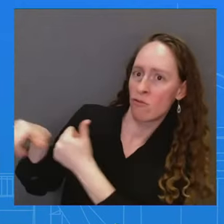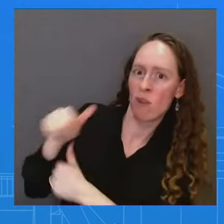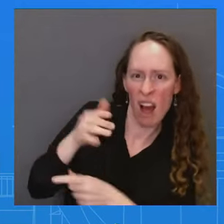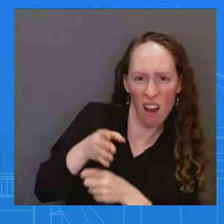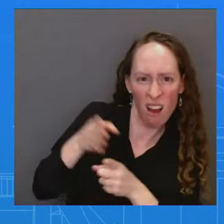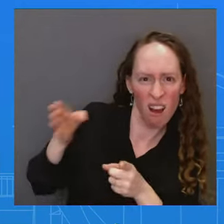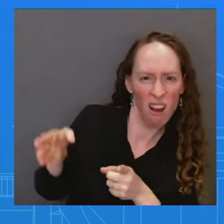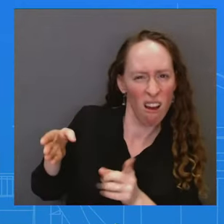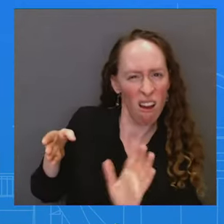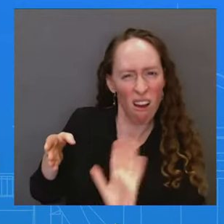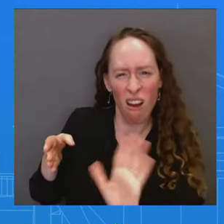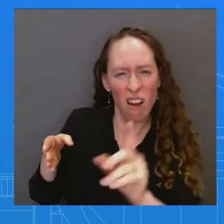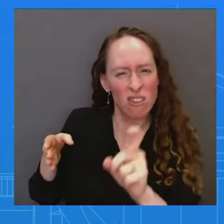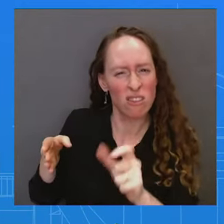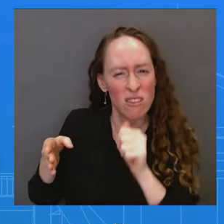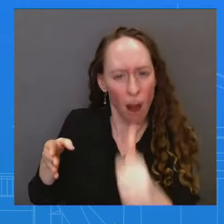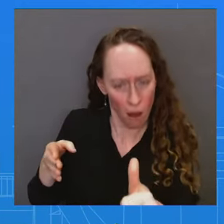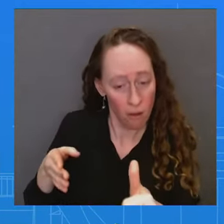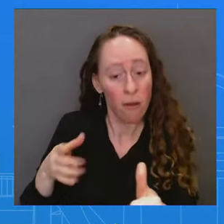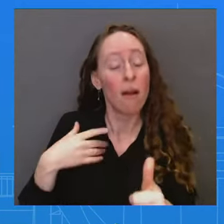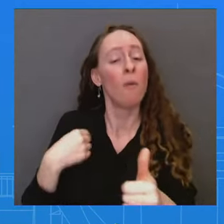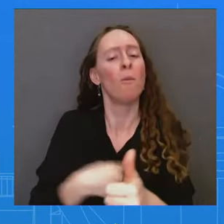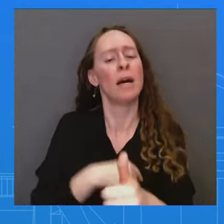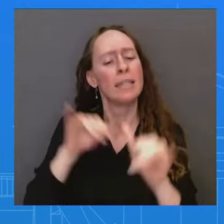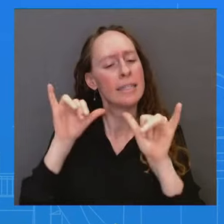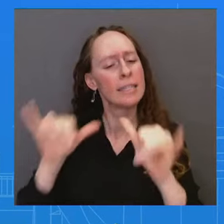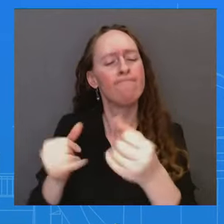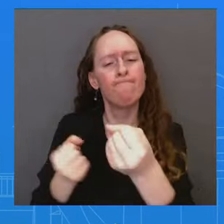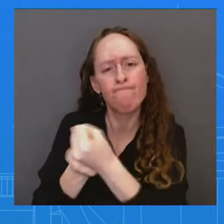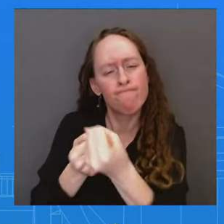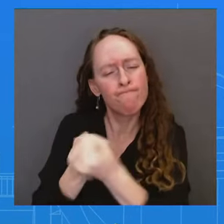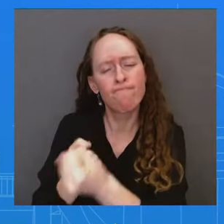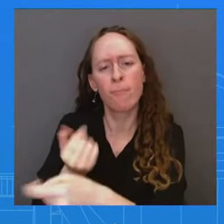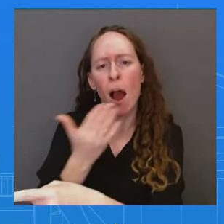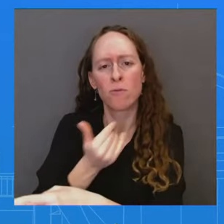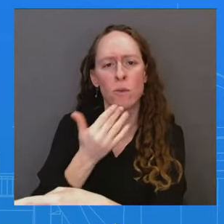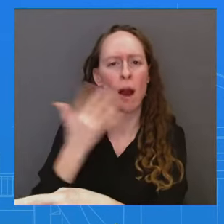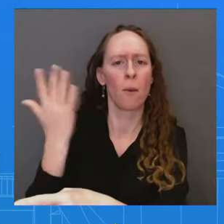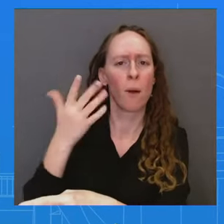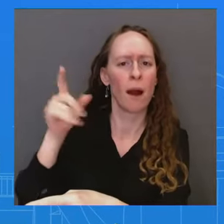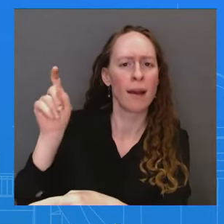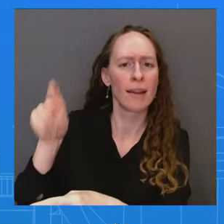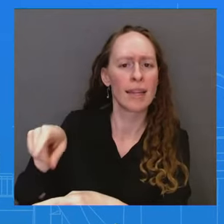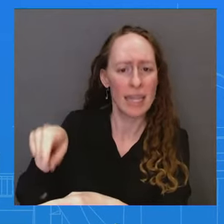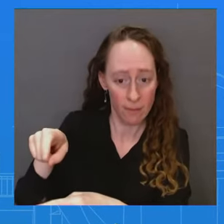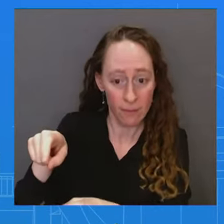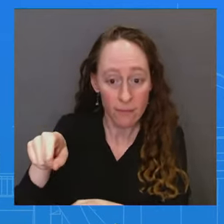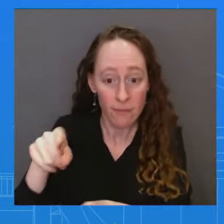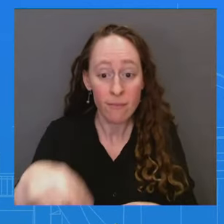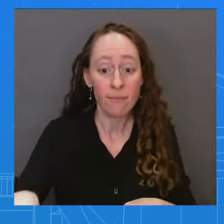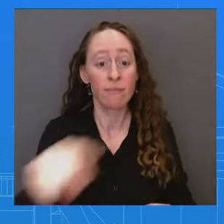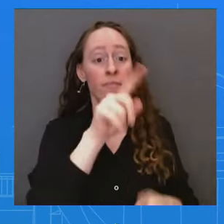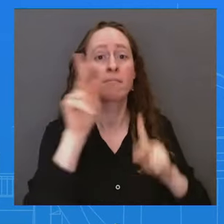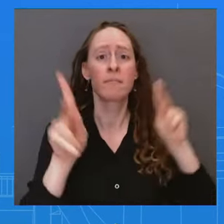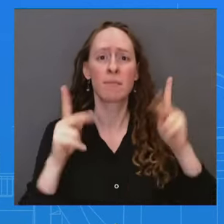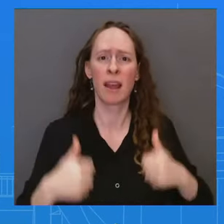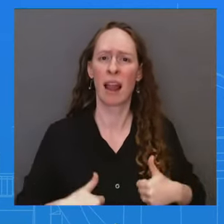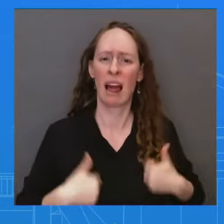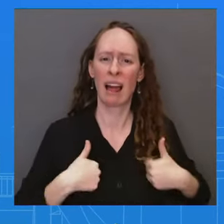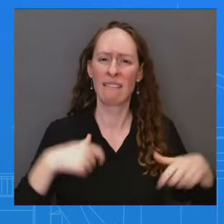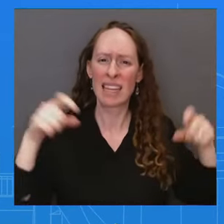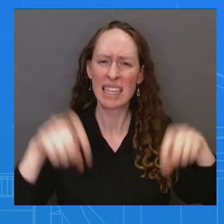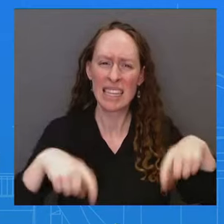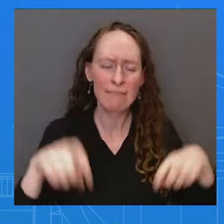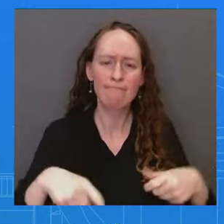I'll add one more point. We're going to also continue to make sure that humanitarian assistance can get to the people of Gaza, that Israel conducts its operations in the most